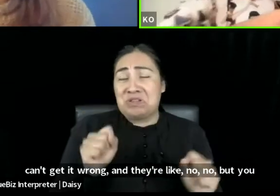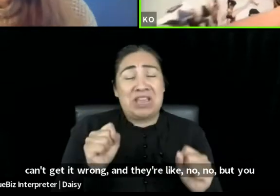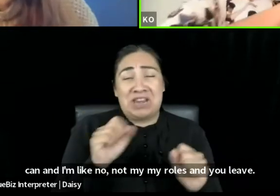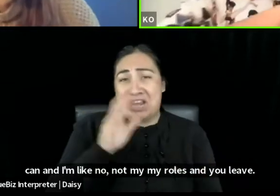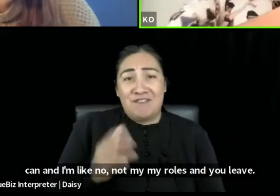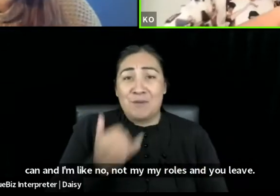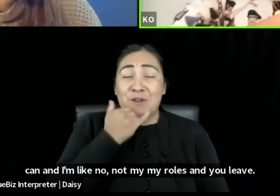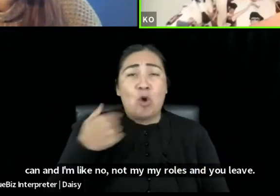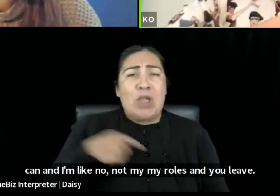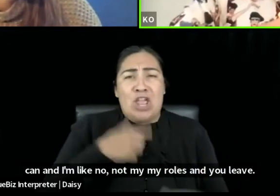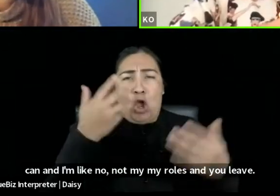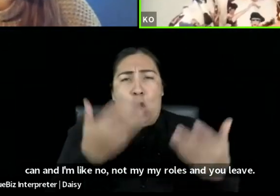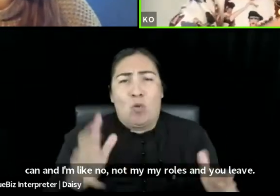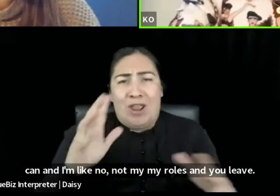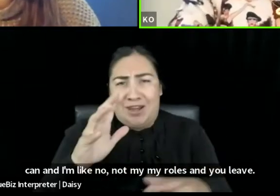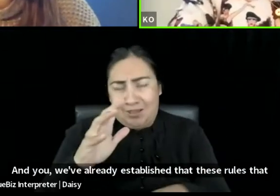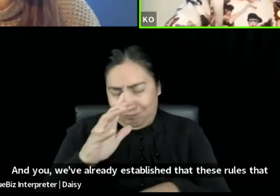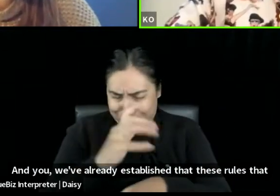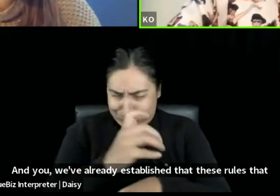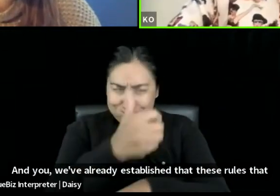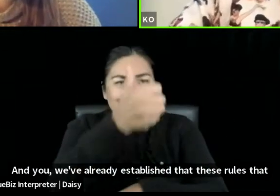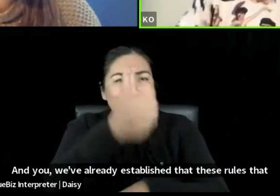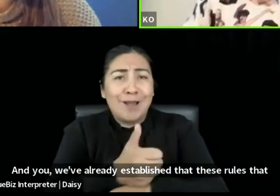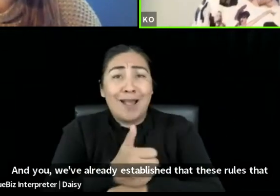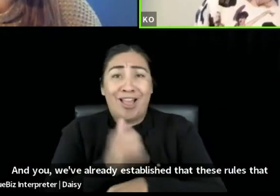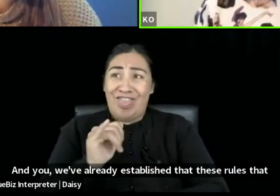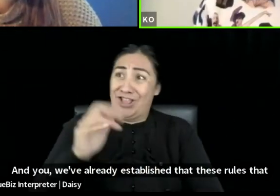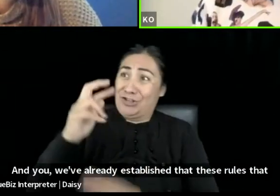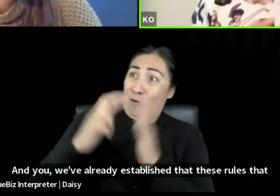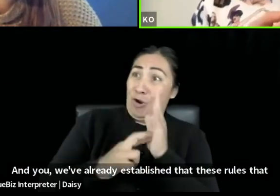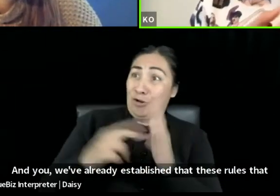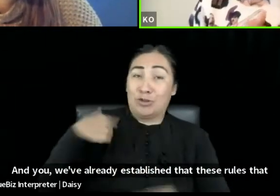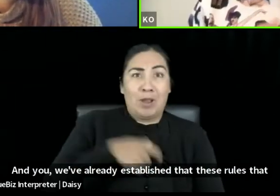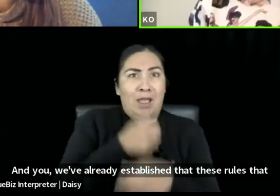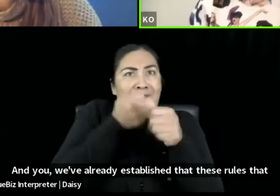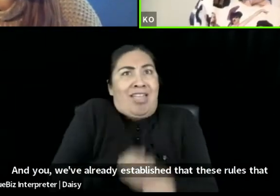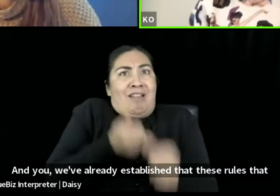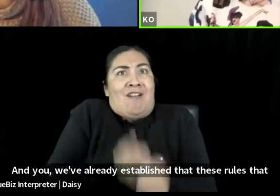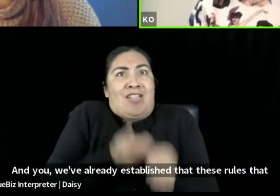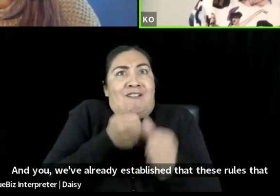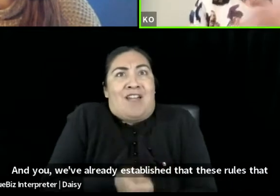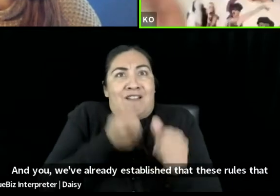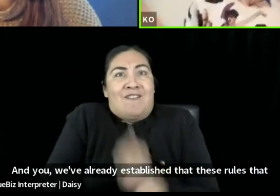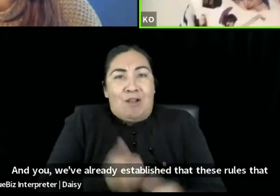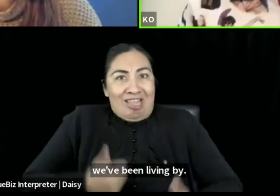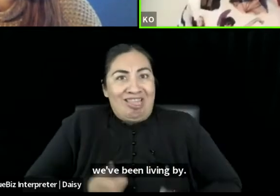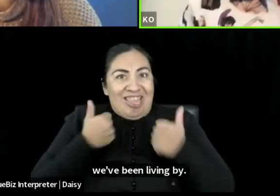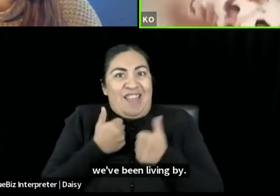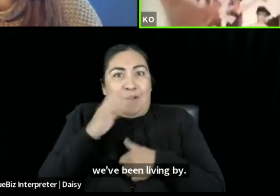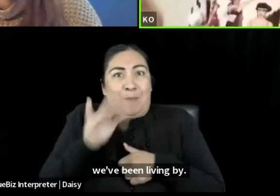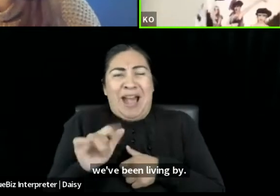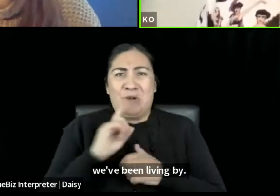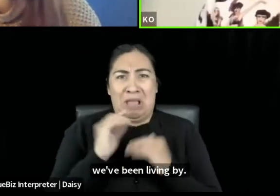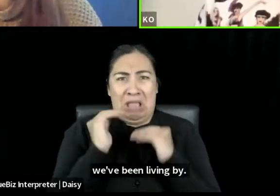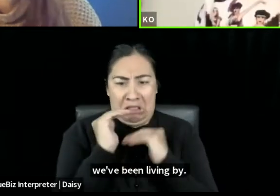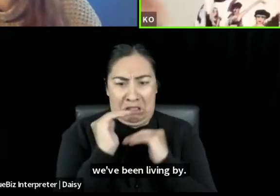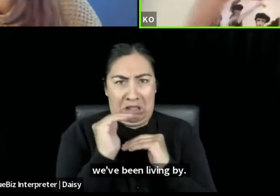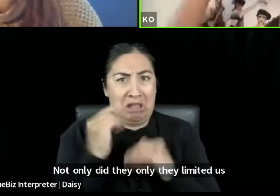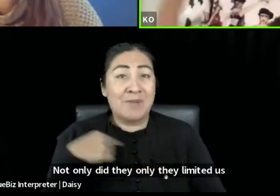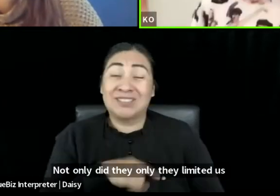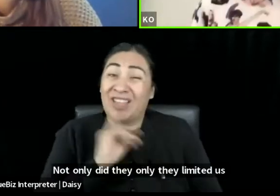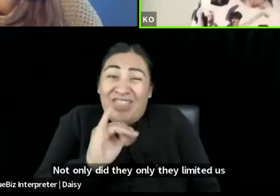that these rules that we've been living by, um, not only did they only, they limited us. That's the truth.